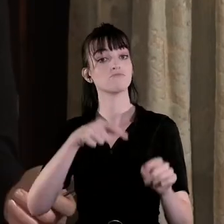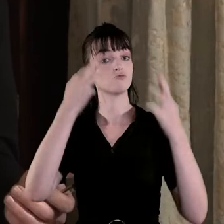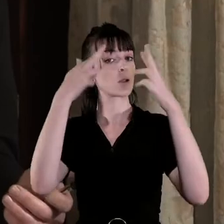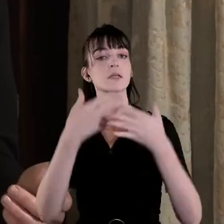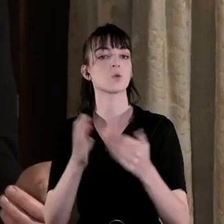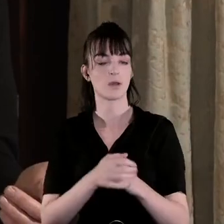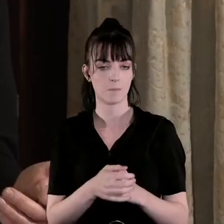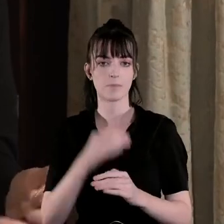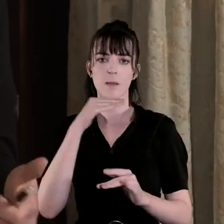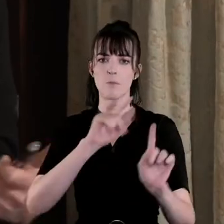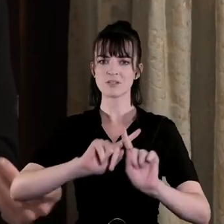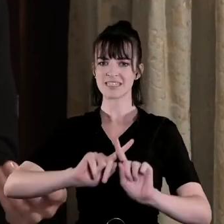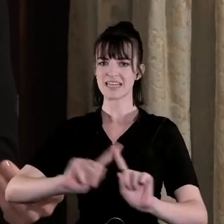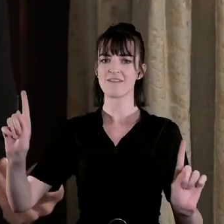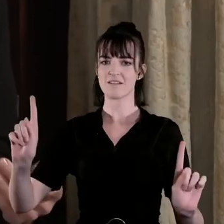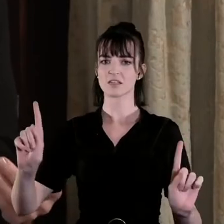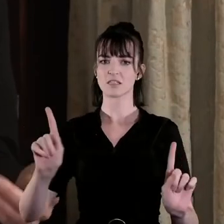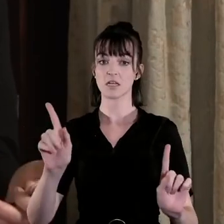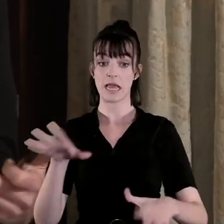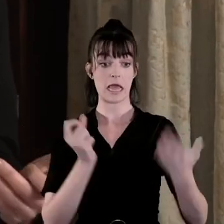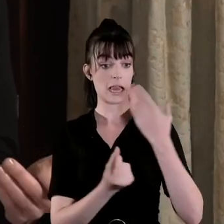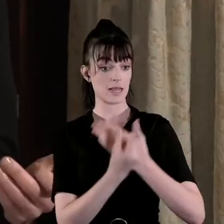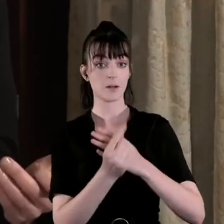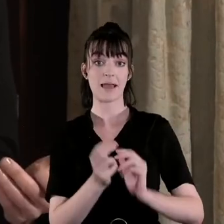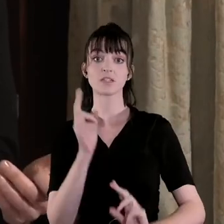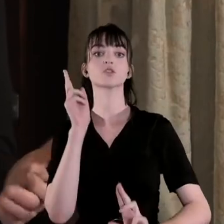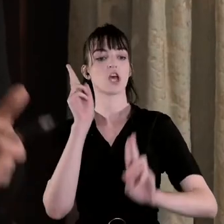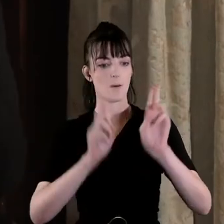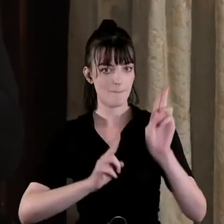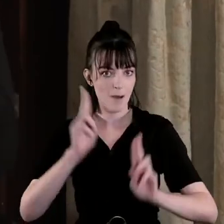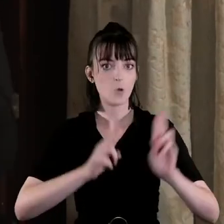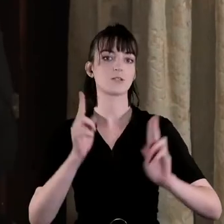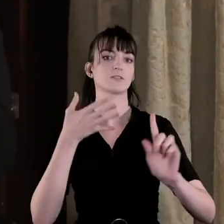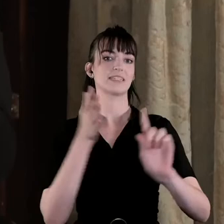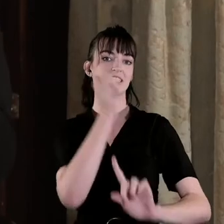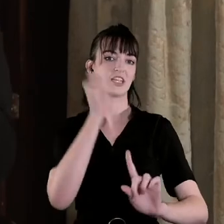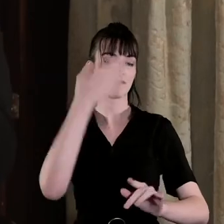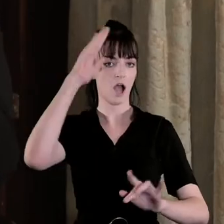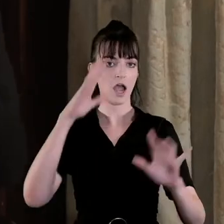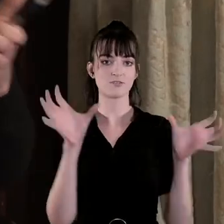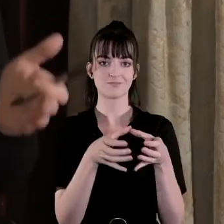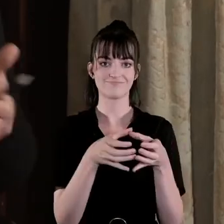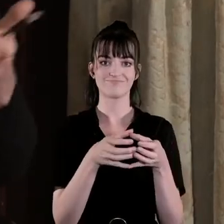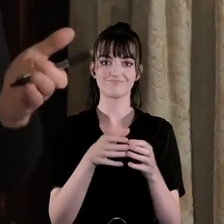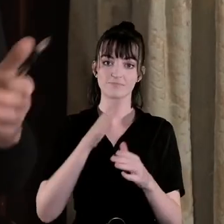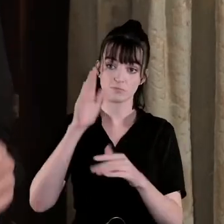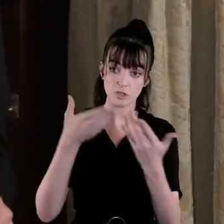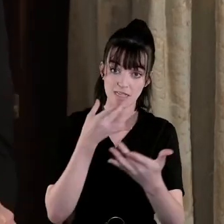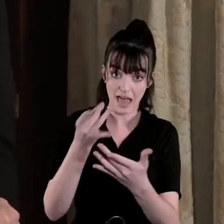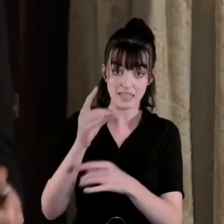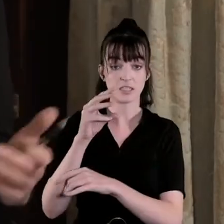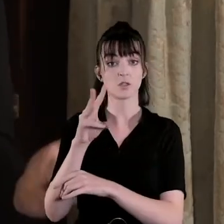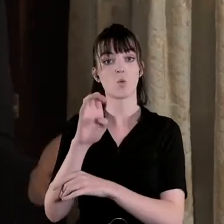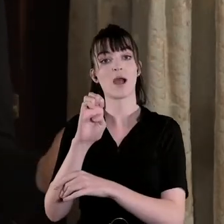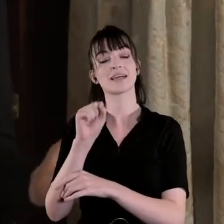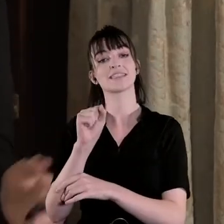important distinction from how independence was supposed to be achieved by the Irish Party which of course was an appeal to Westminster you know Westminster